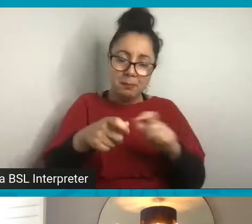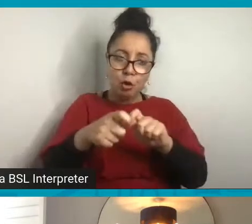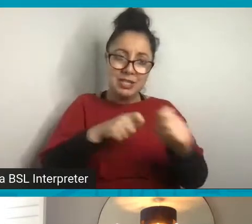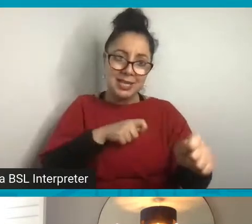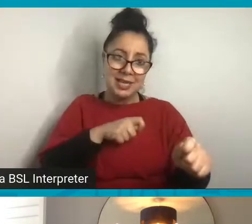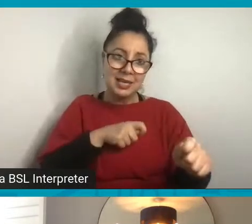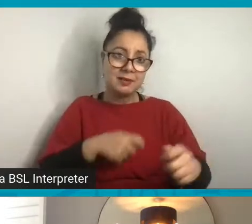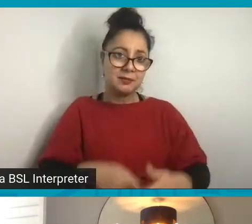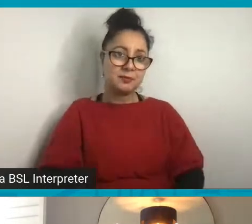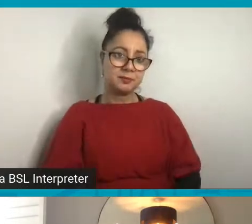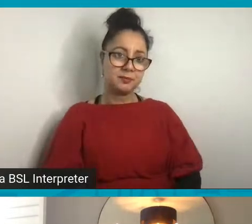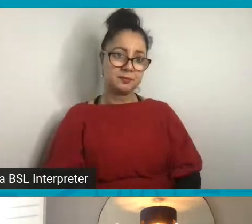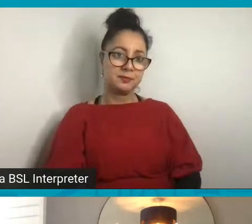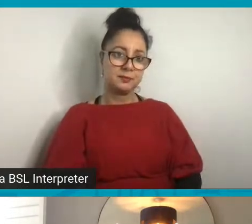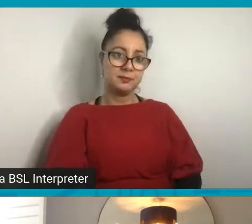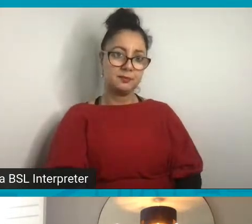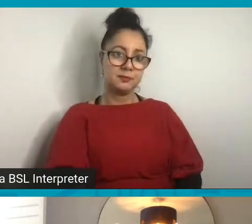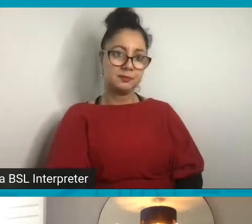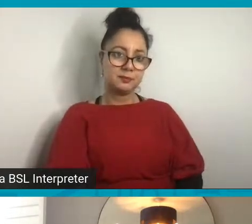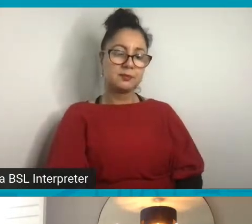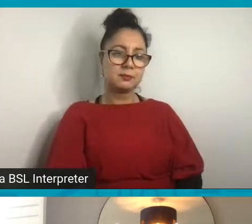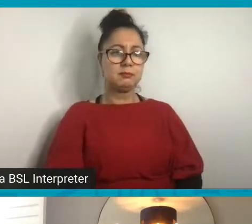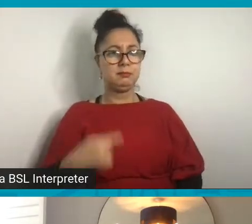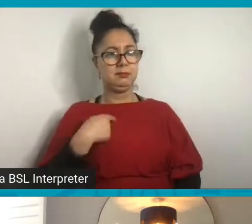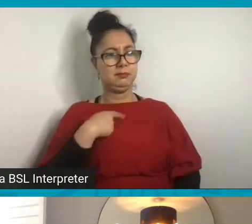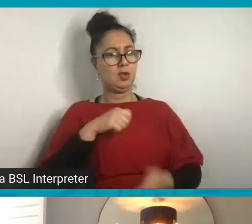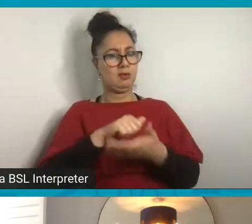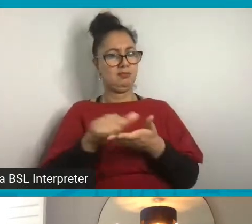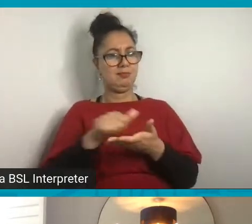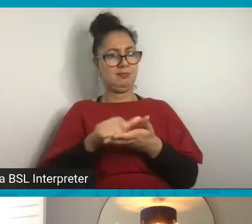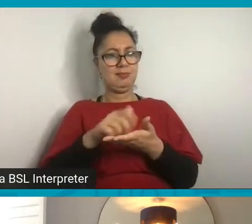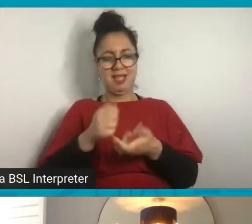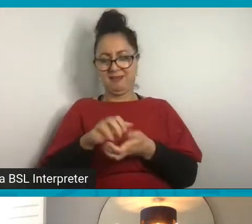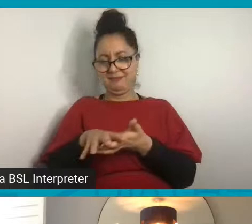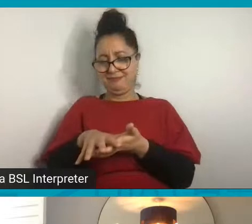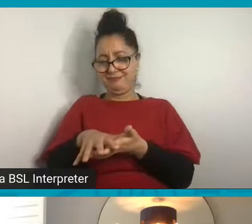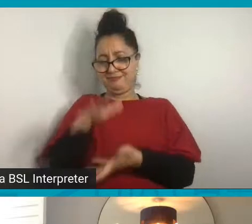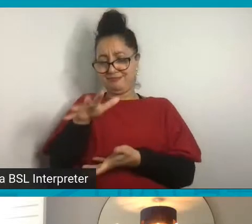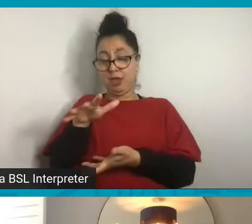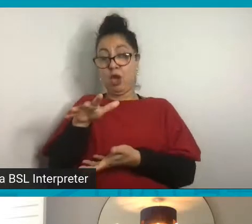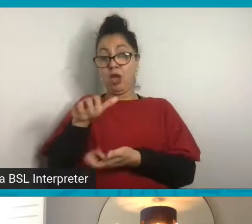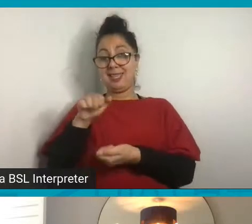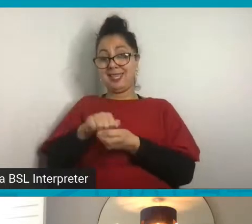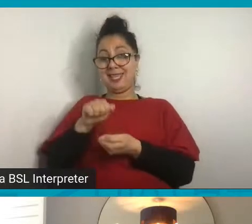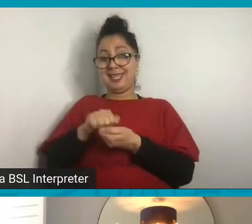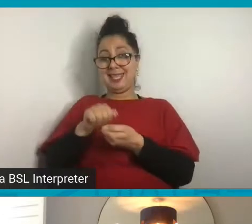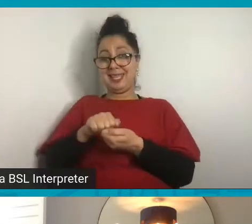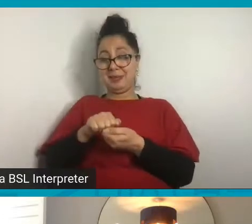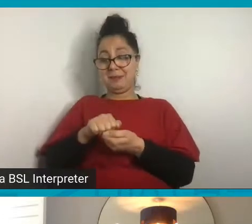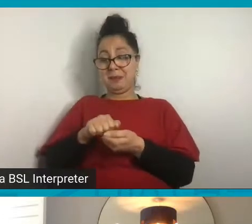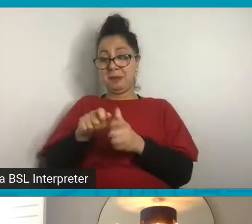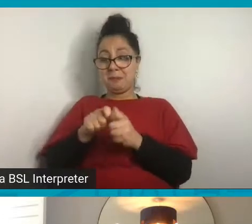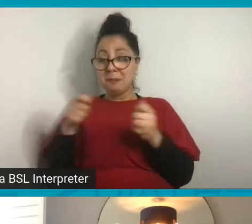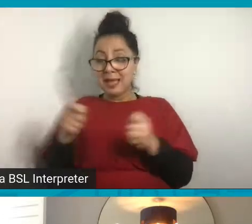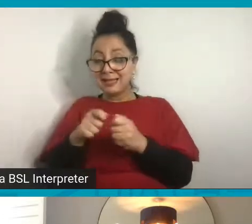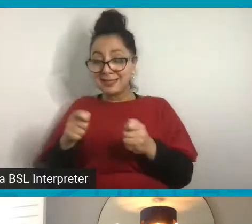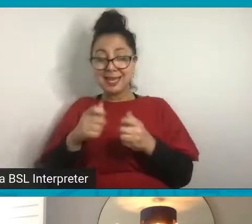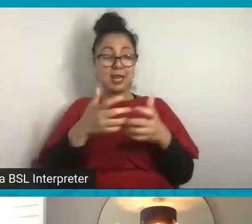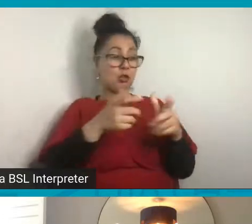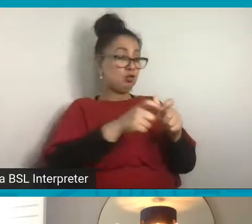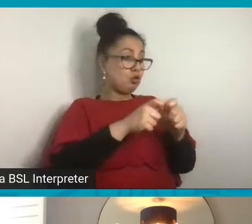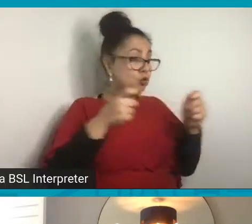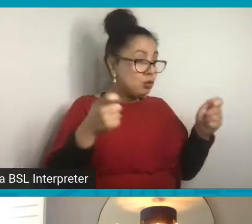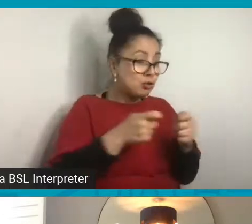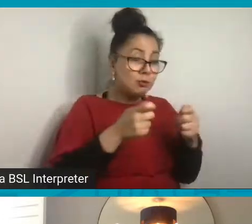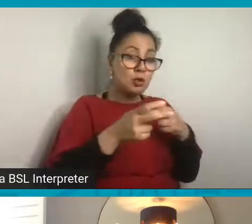So I often keep hold of magazines. I have a whole bundle of them. It works with newspapers as well. So if you have your